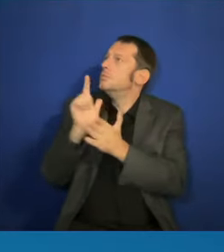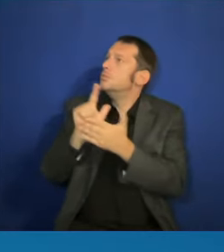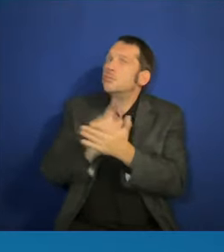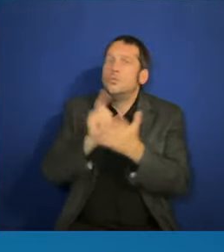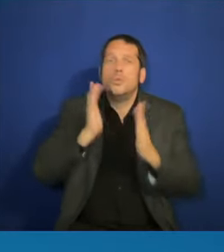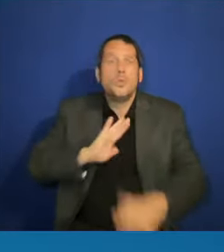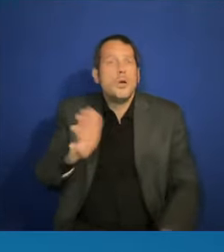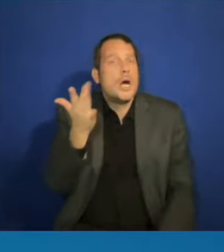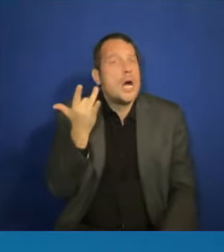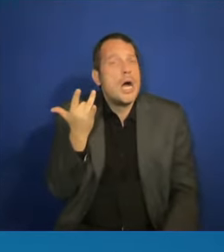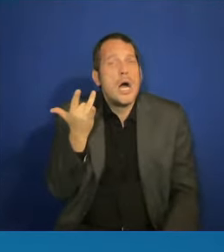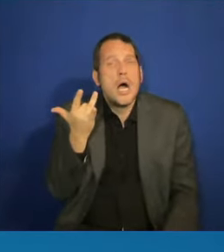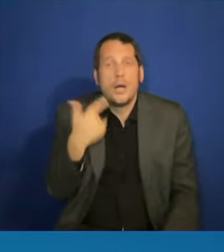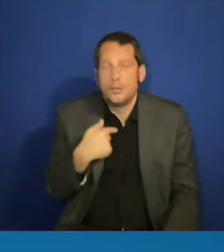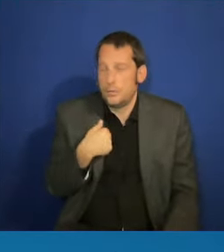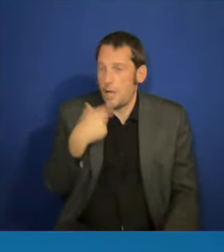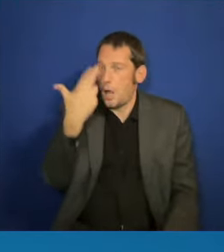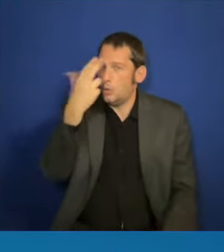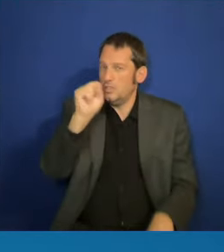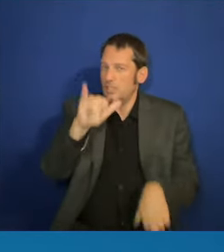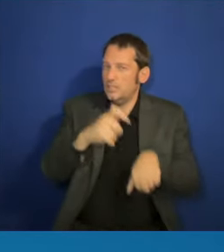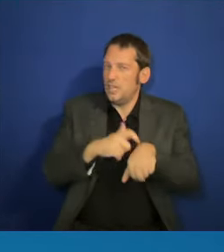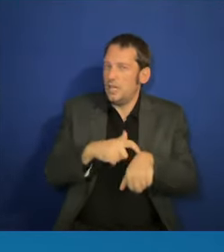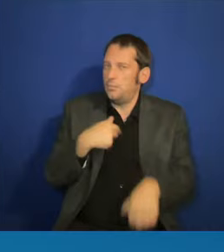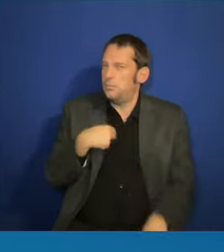being abused by her stepfather.